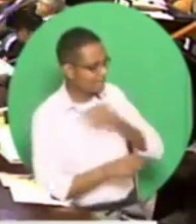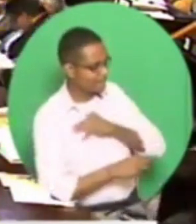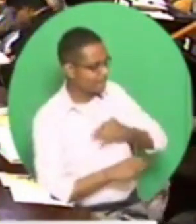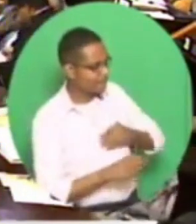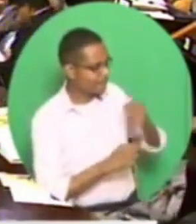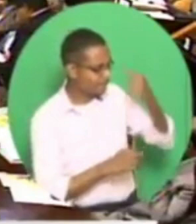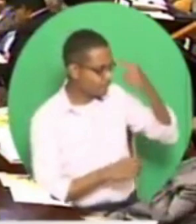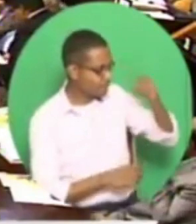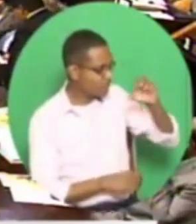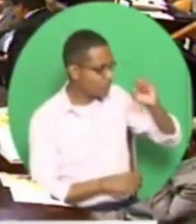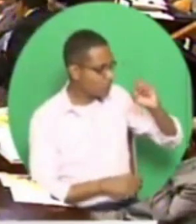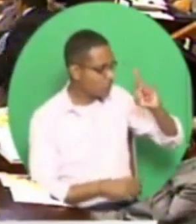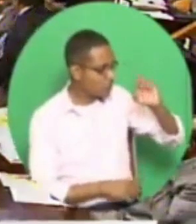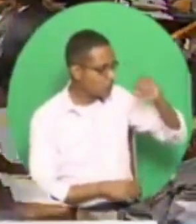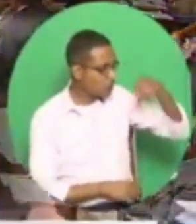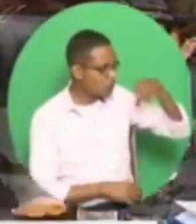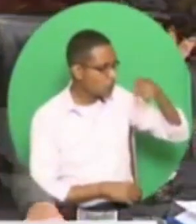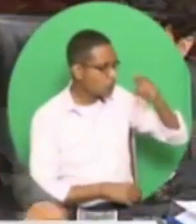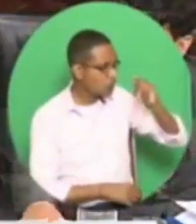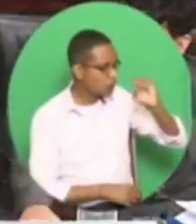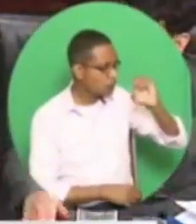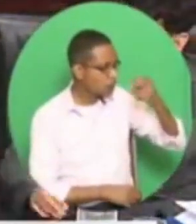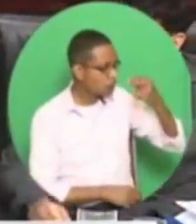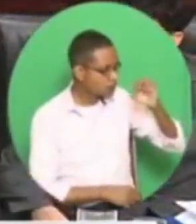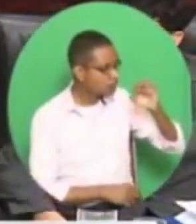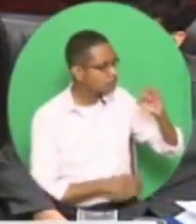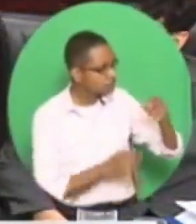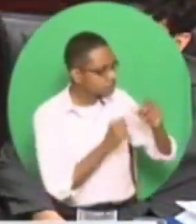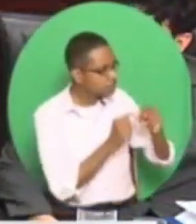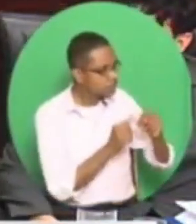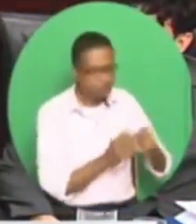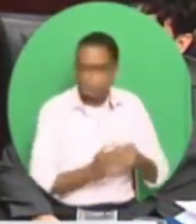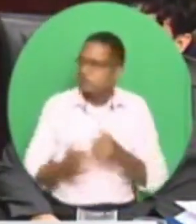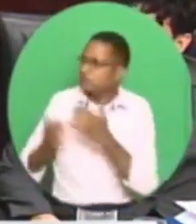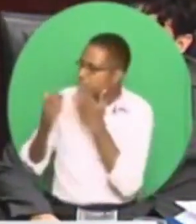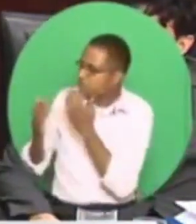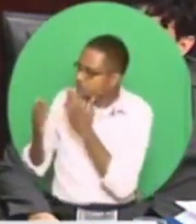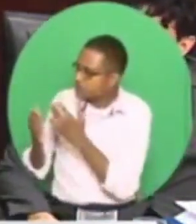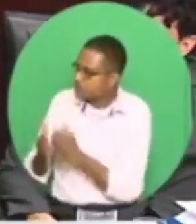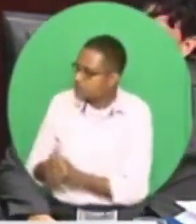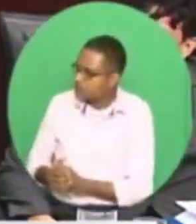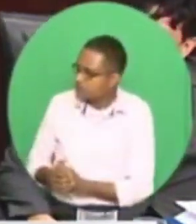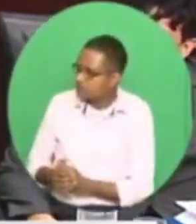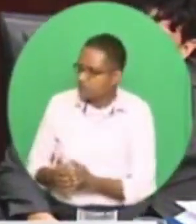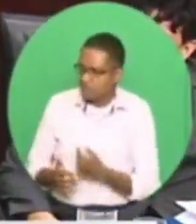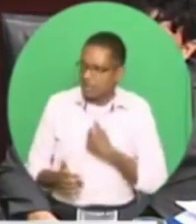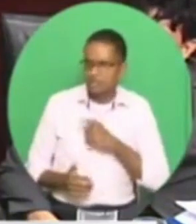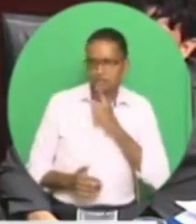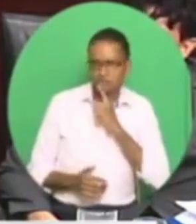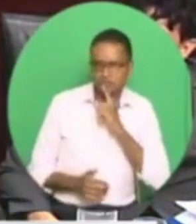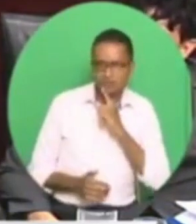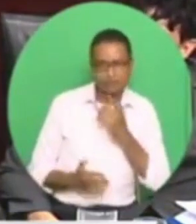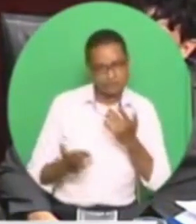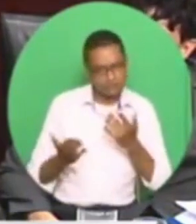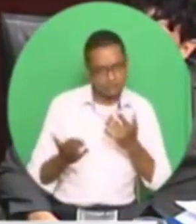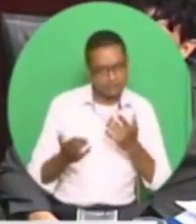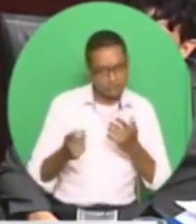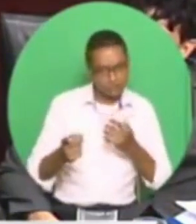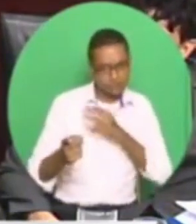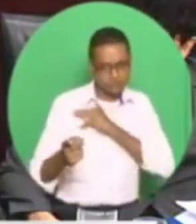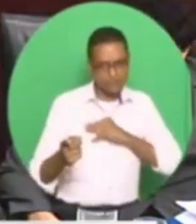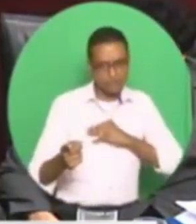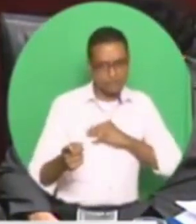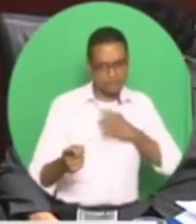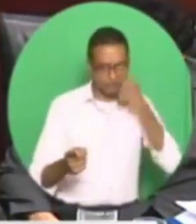Thank you very much, Madam Speaker. Madam Speaker, through you, I assure the member for St. Joseph there is nothing to fear. I will not look in his